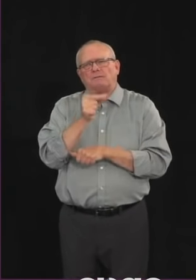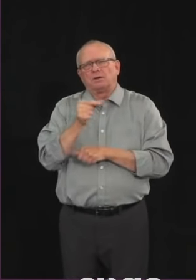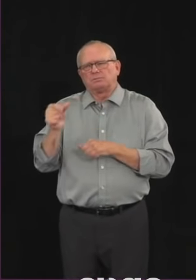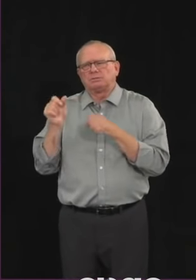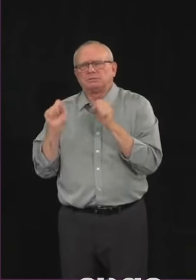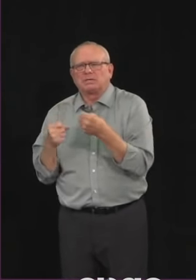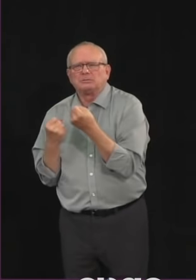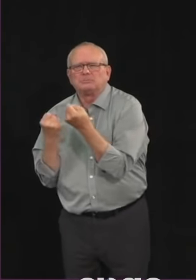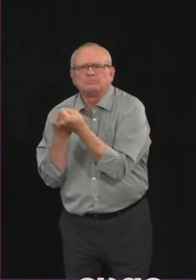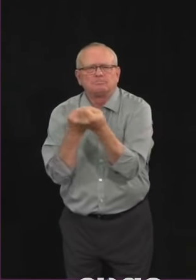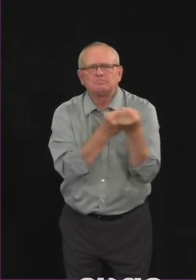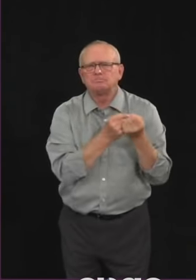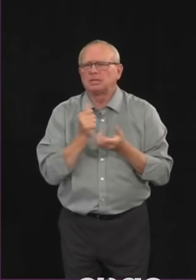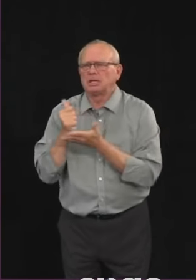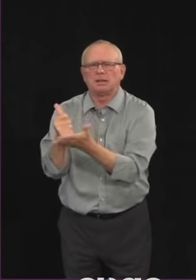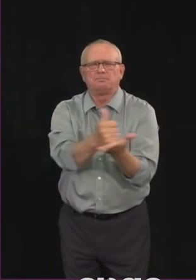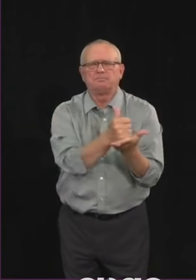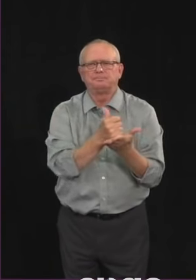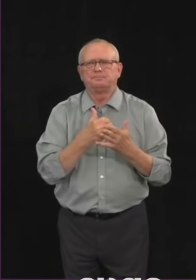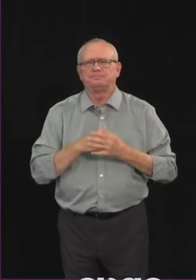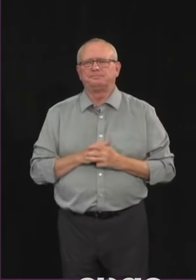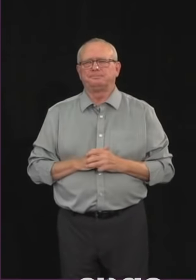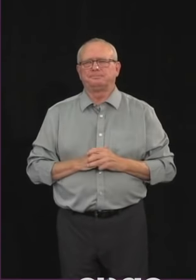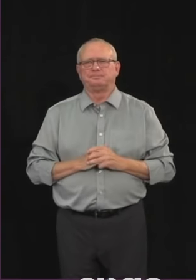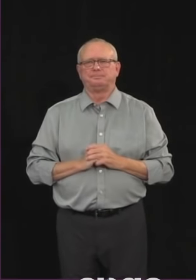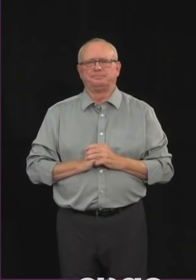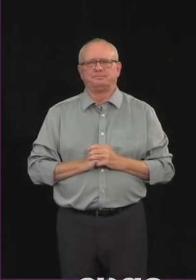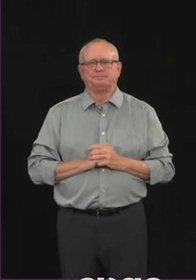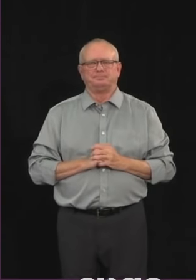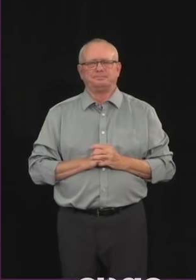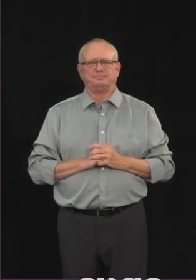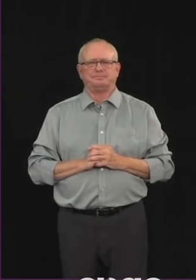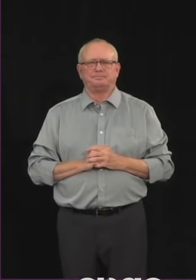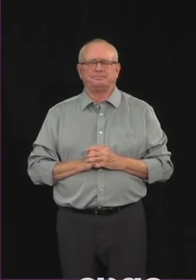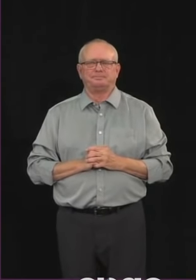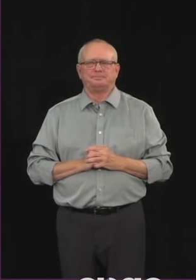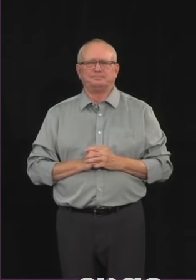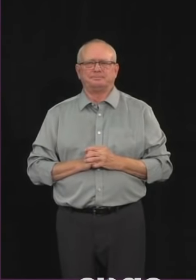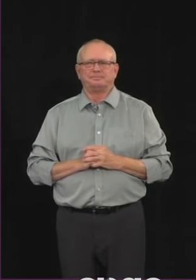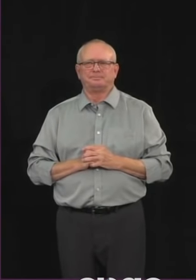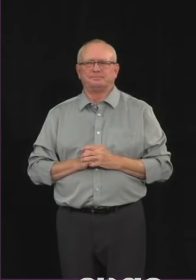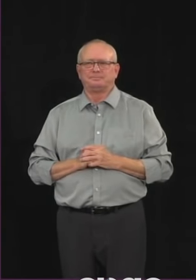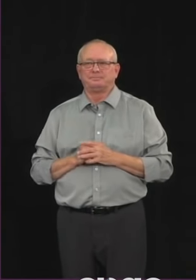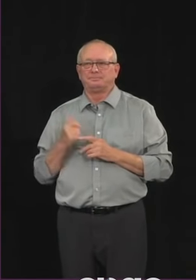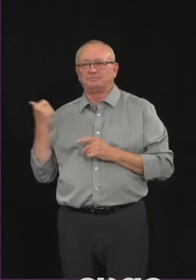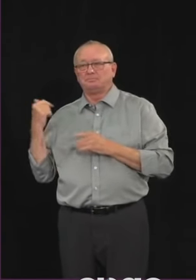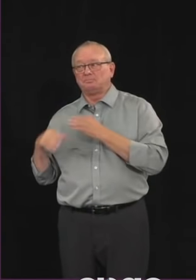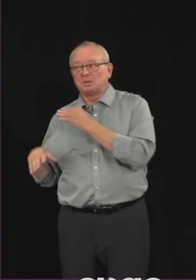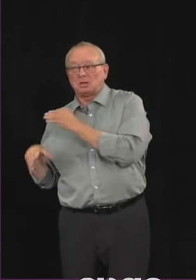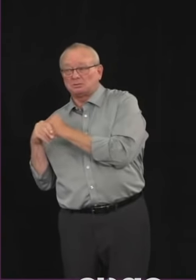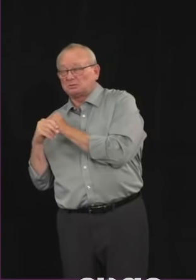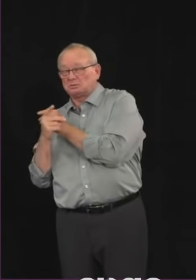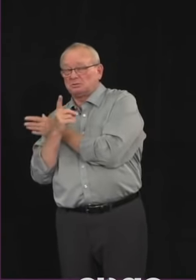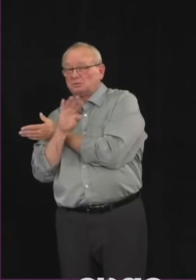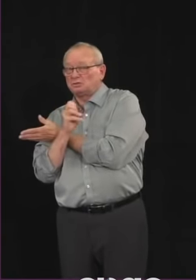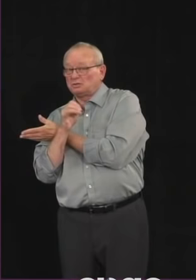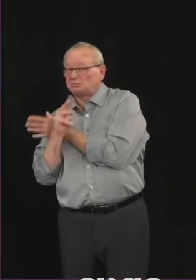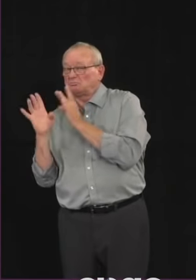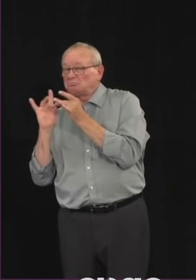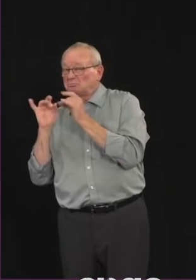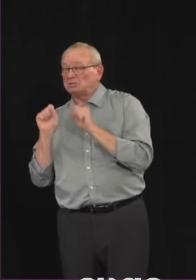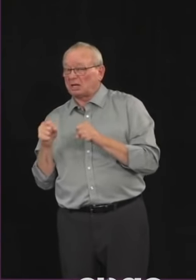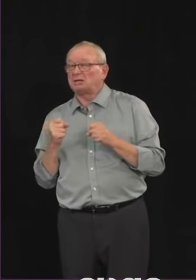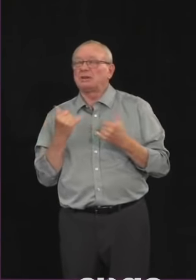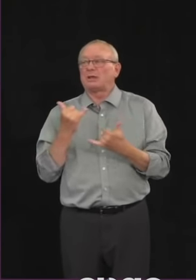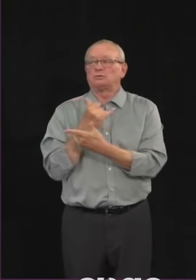Dr Hinshaw to come come up and supplement this answer I would say that we do right now have the uh the orders of the Chief Medical Officer of Health and